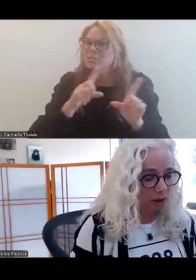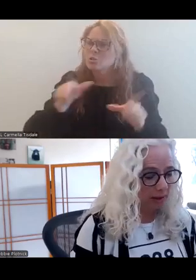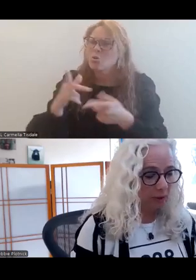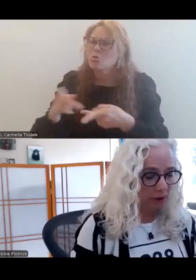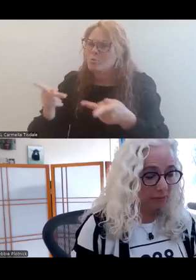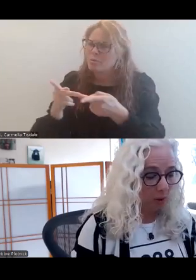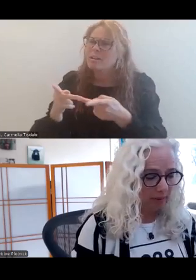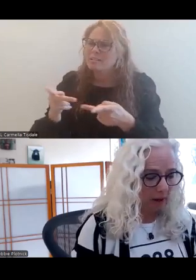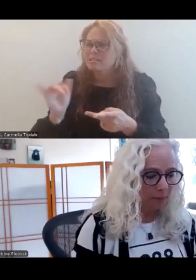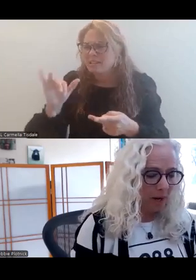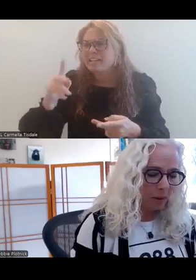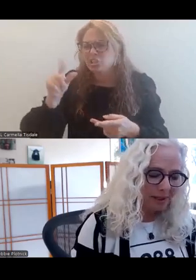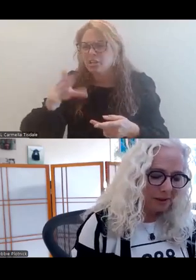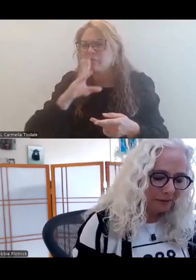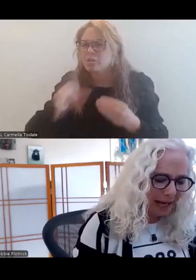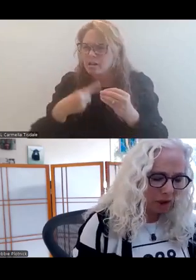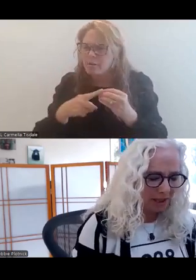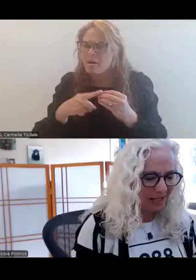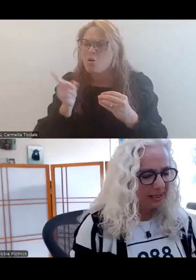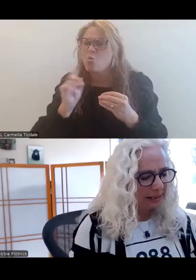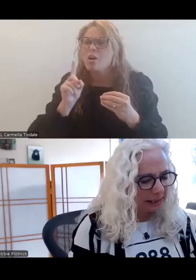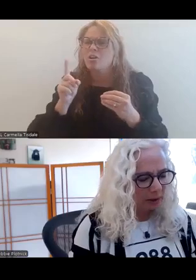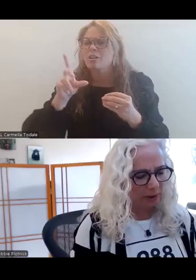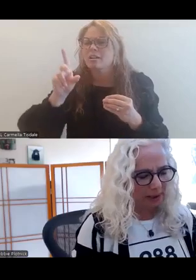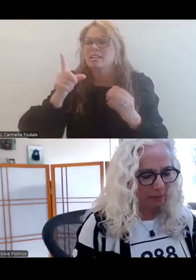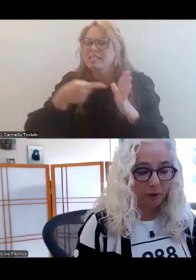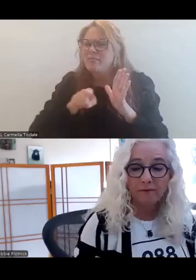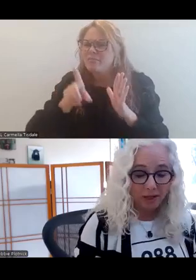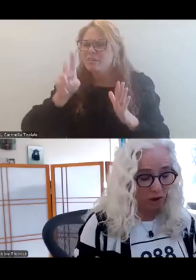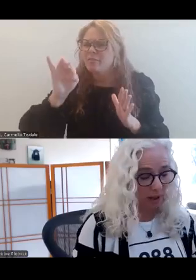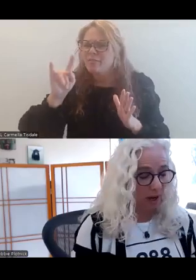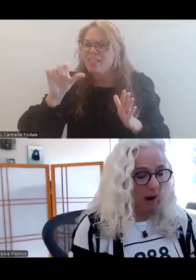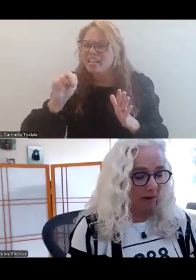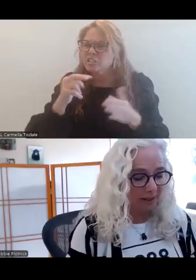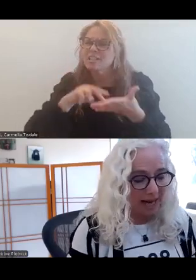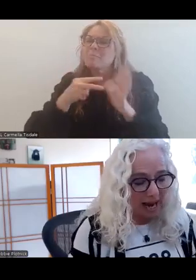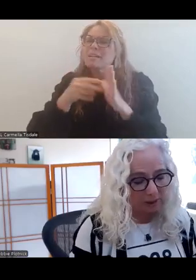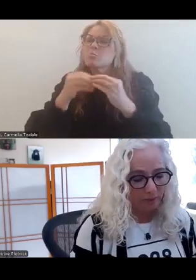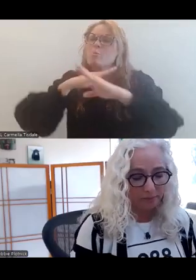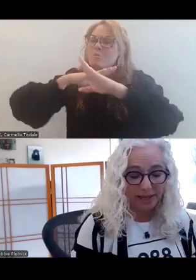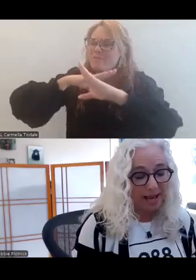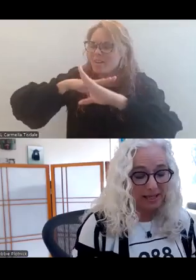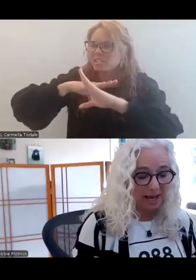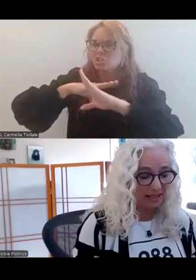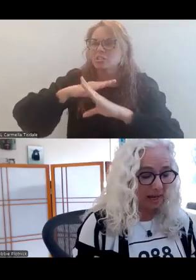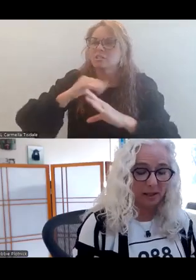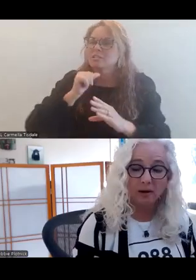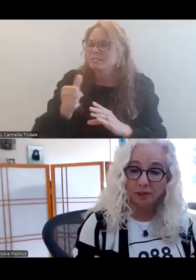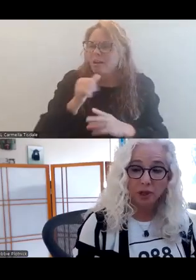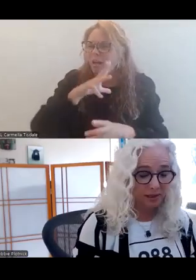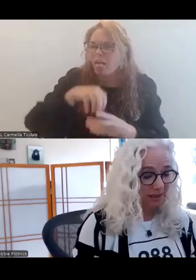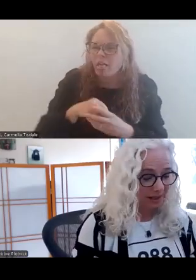the kinds of things Jennifer spoke about. Whereas deflection is literally the prevention of entanglement by any